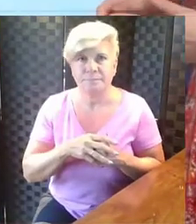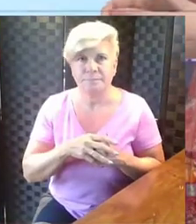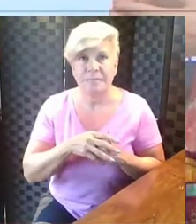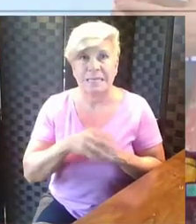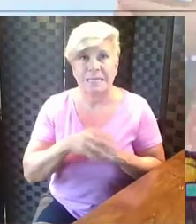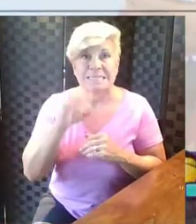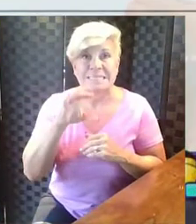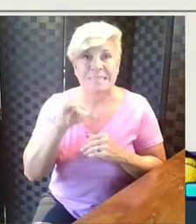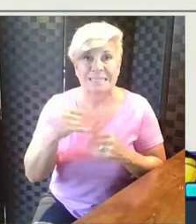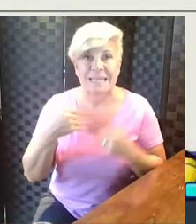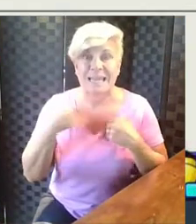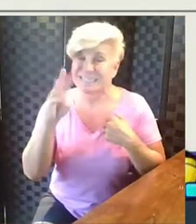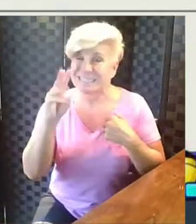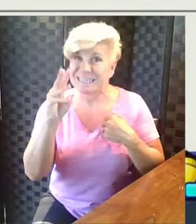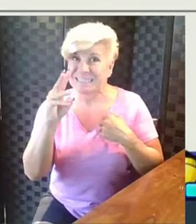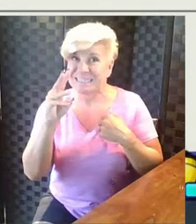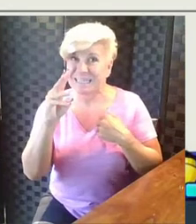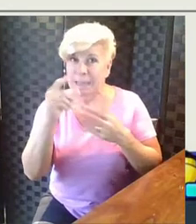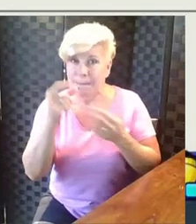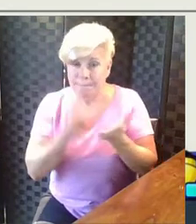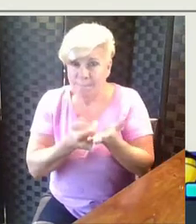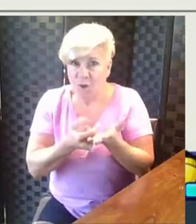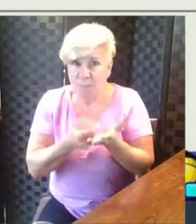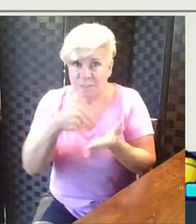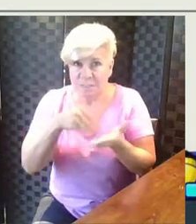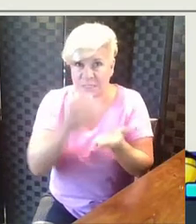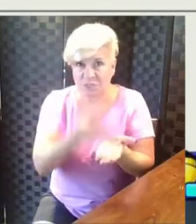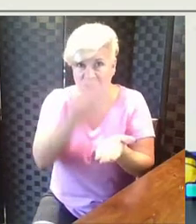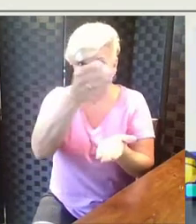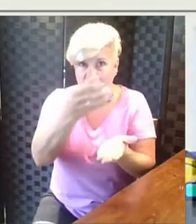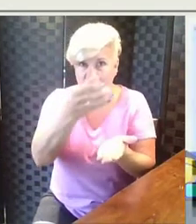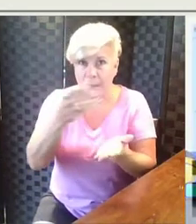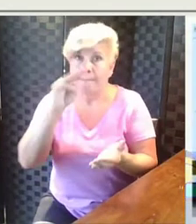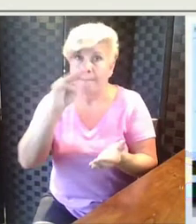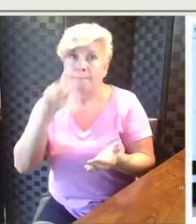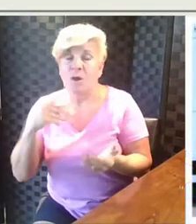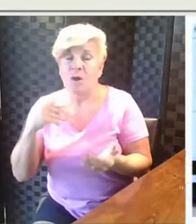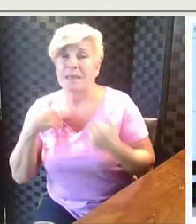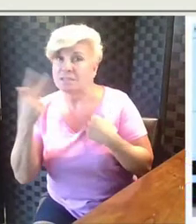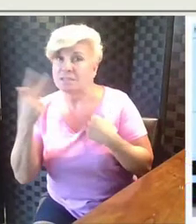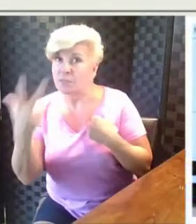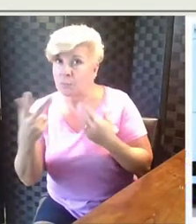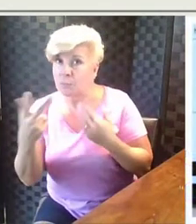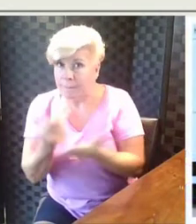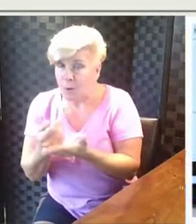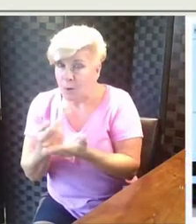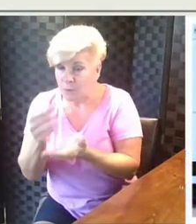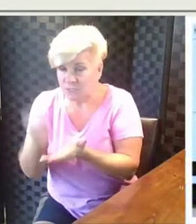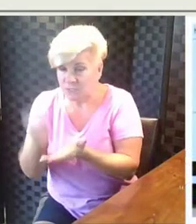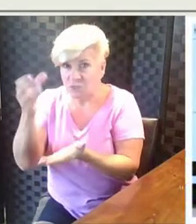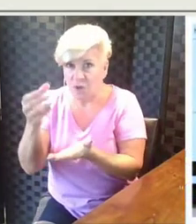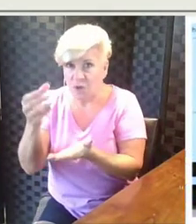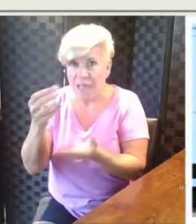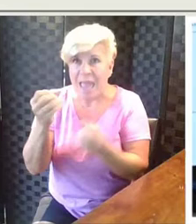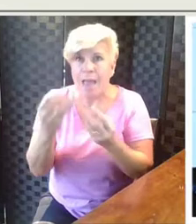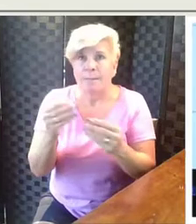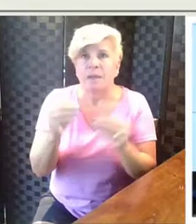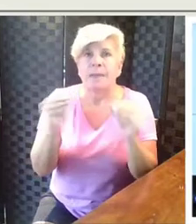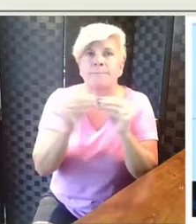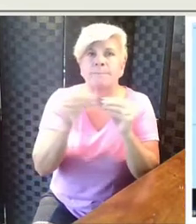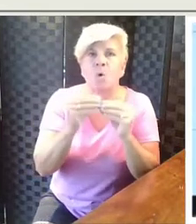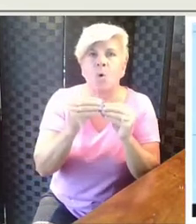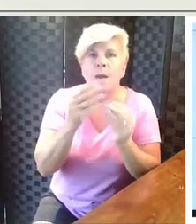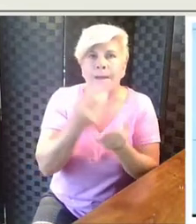Sandy has sixteen marbles in her jar. Mark has three marbles in his jar. How many more marbles